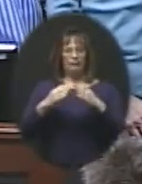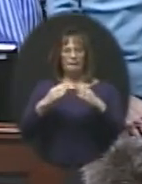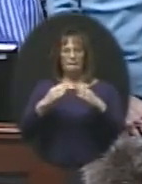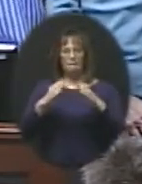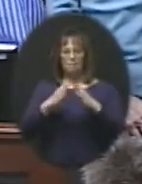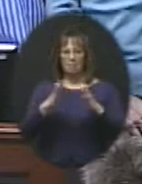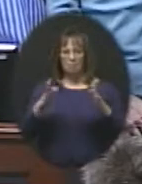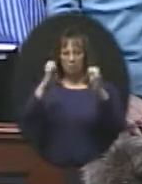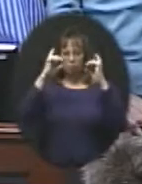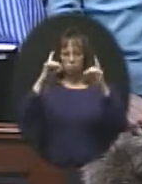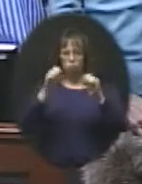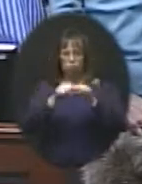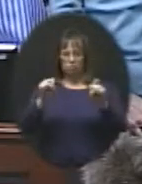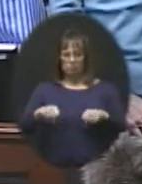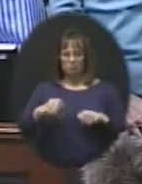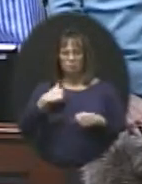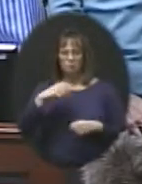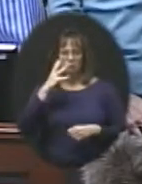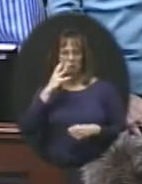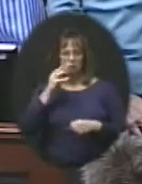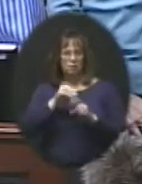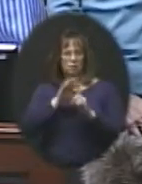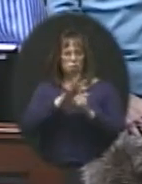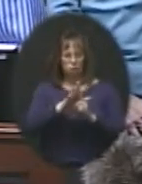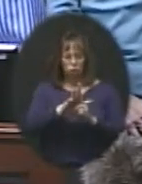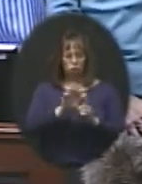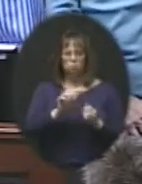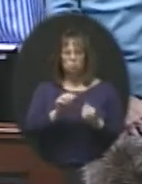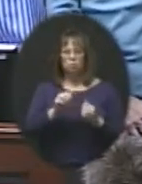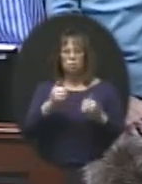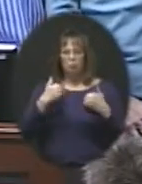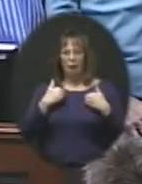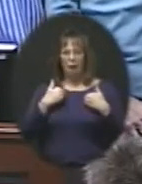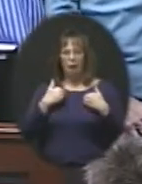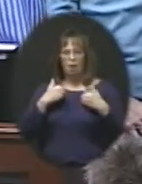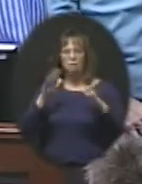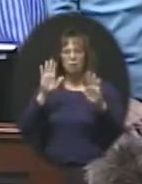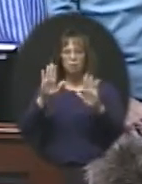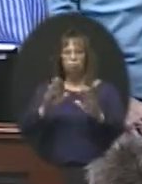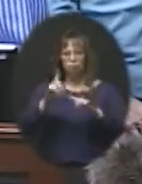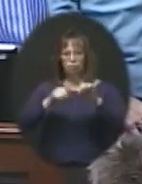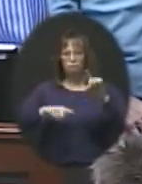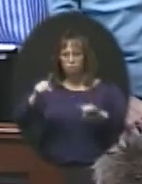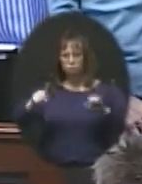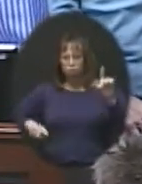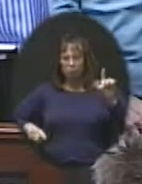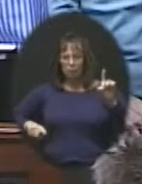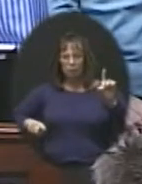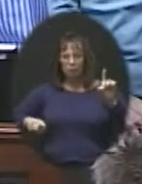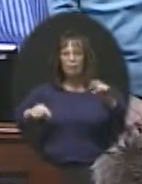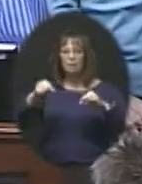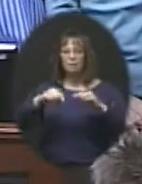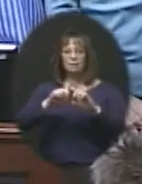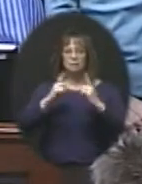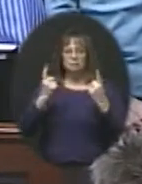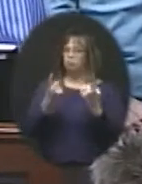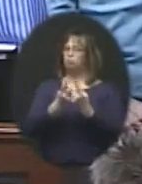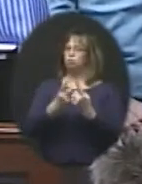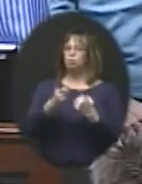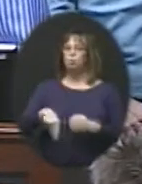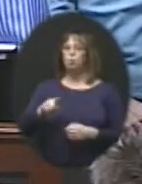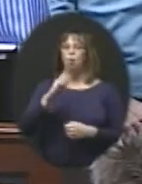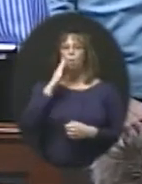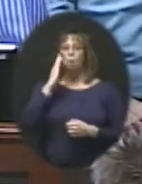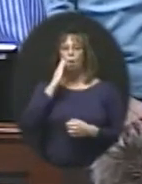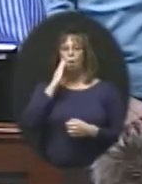that I've ever been around or been exposed to. We have incredible diversity in this district, as you all